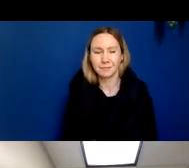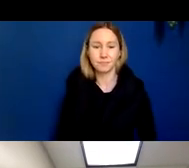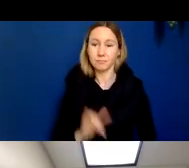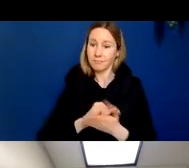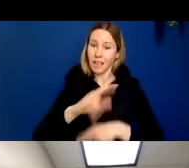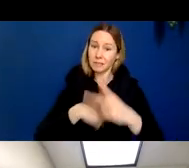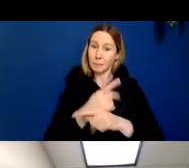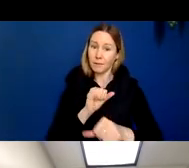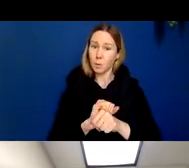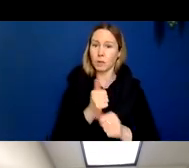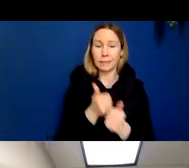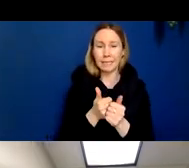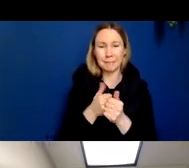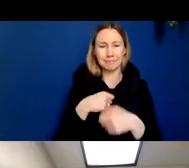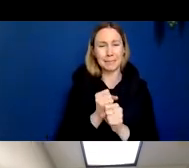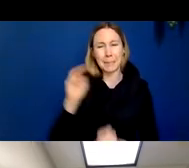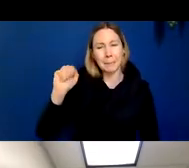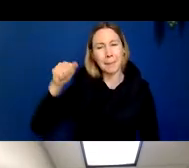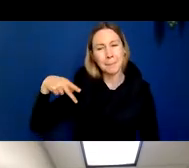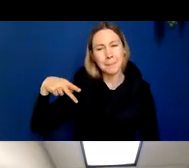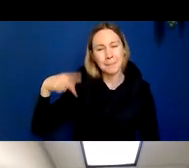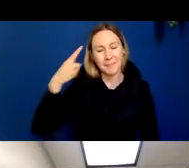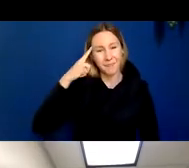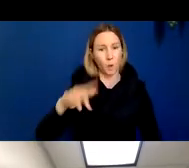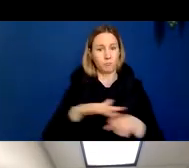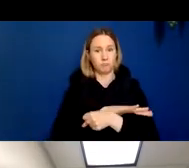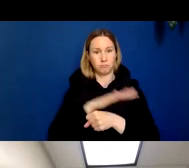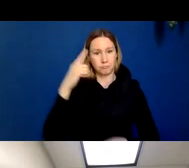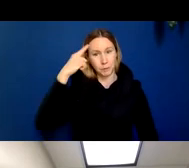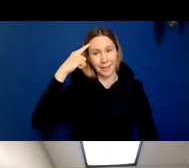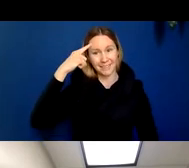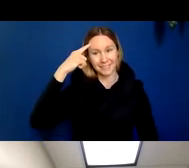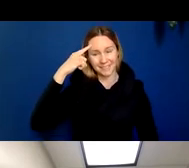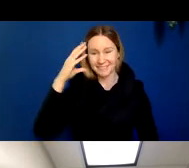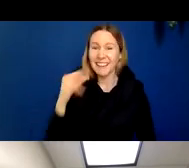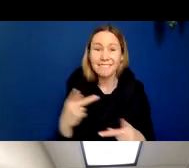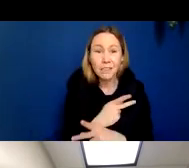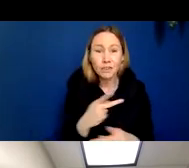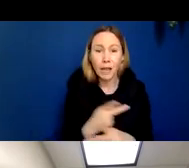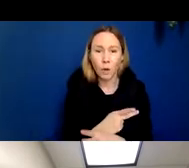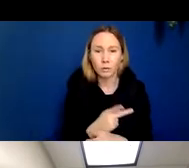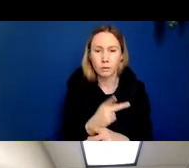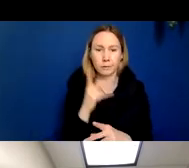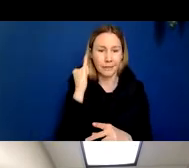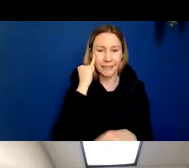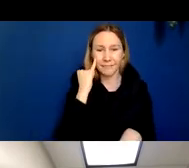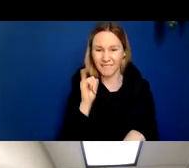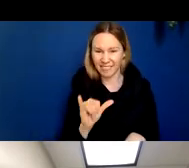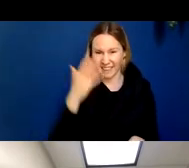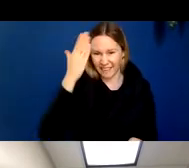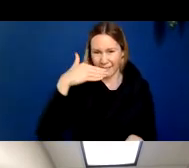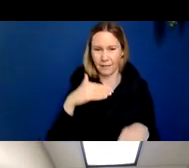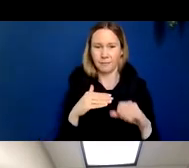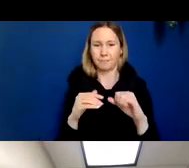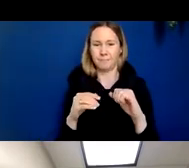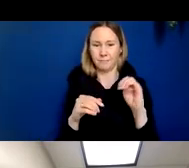mapped the entire brain and then subsequently figured out that indeed, for instance, this part of the cortex that is